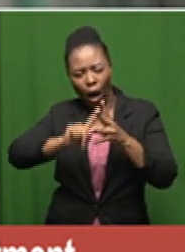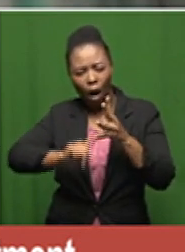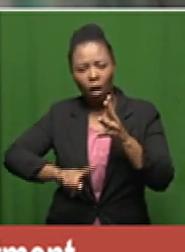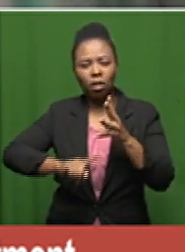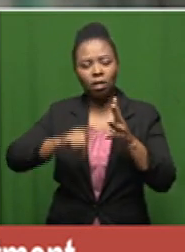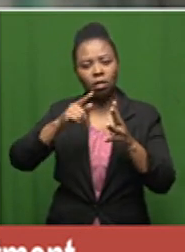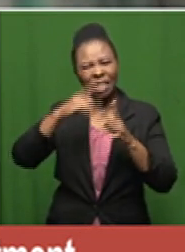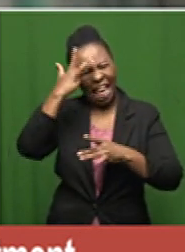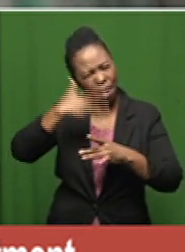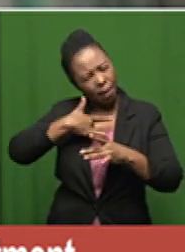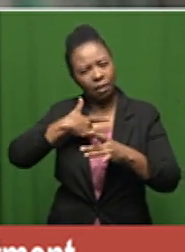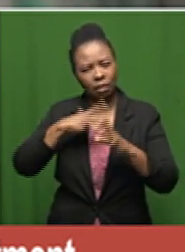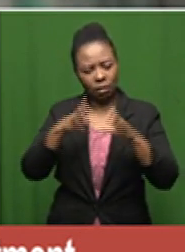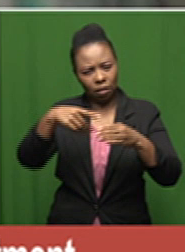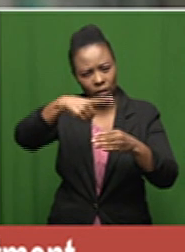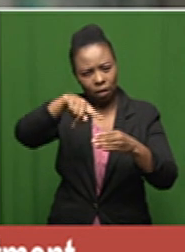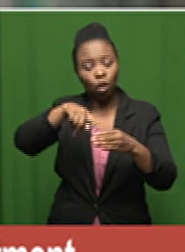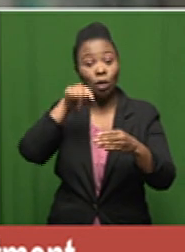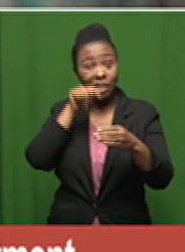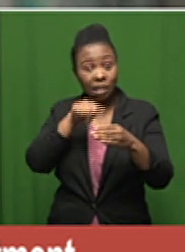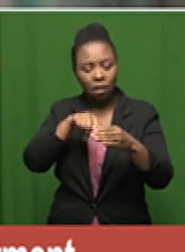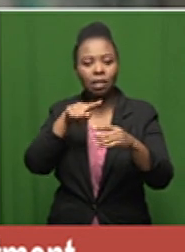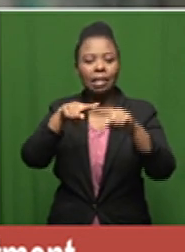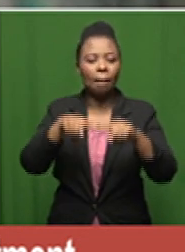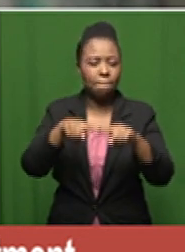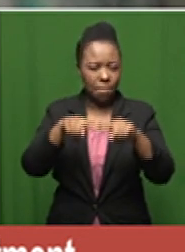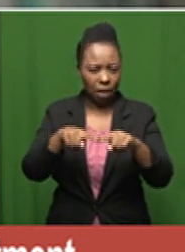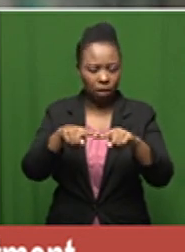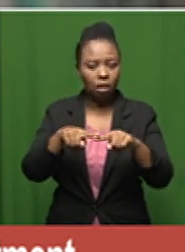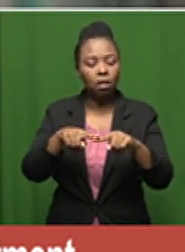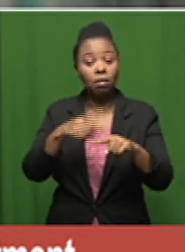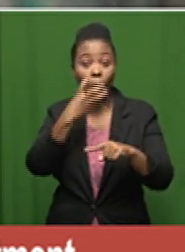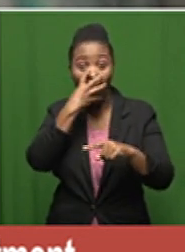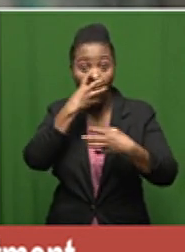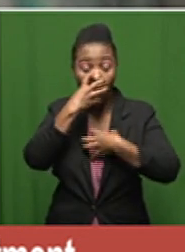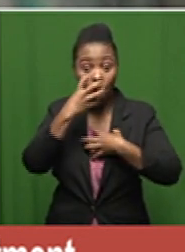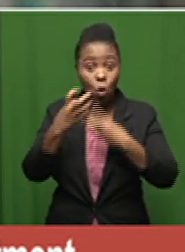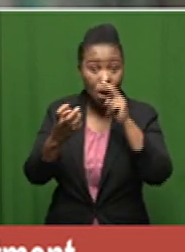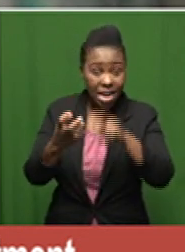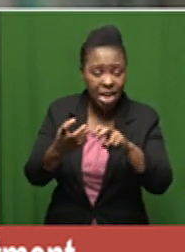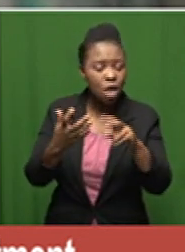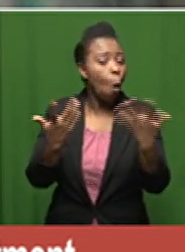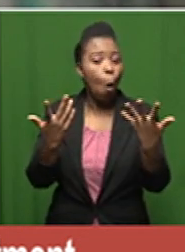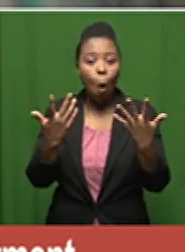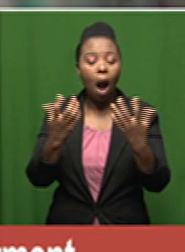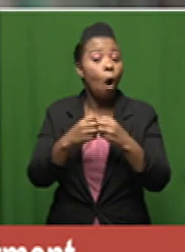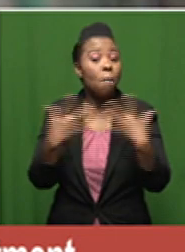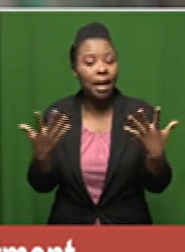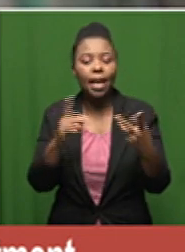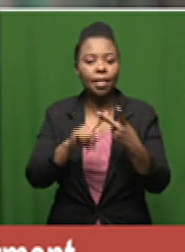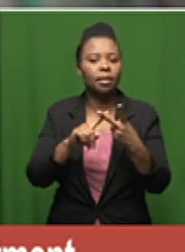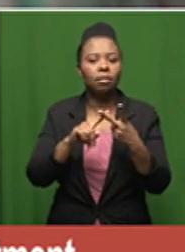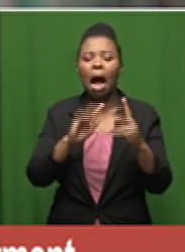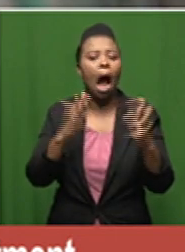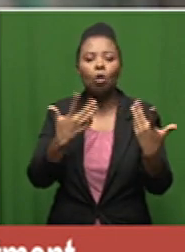phase and of course uh that would determine whether you require oxygen and how much you require and how it should be administered